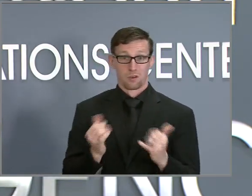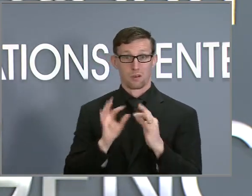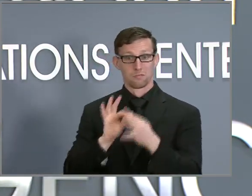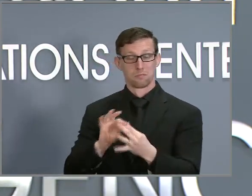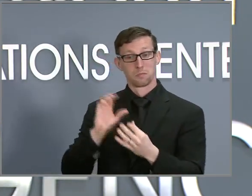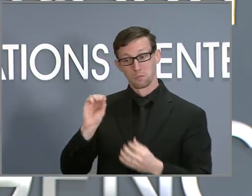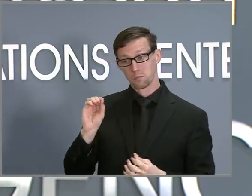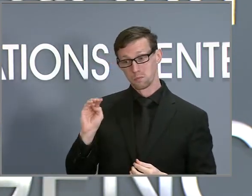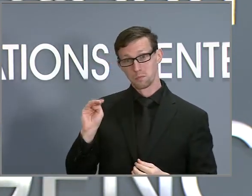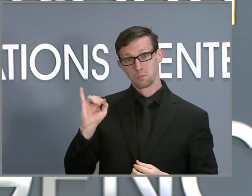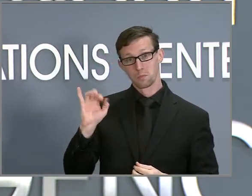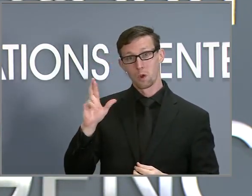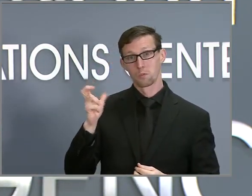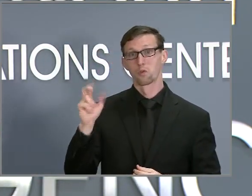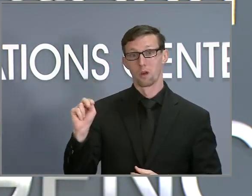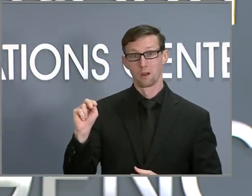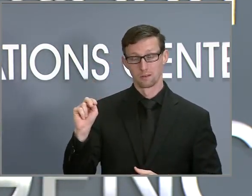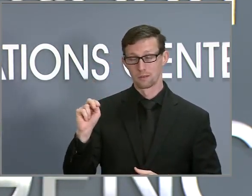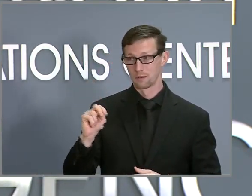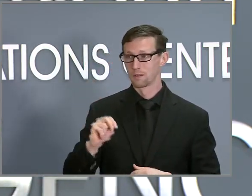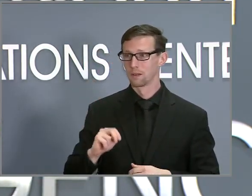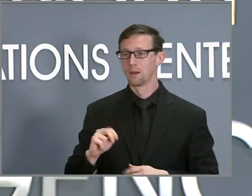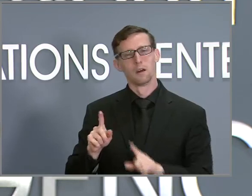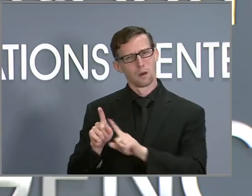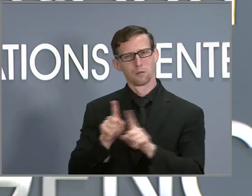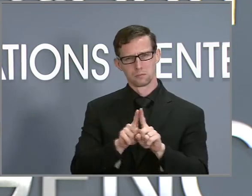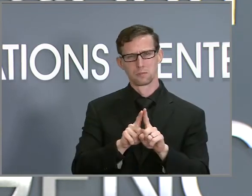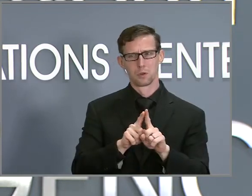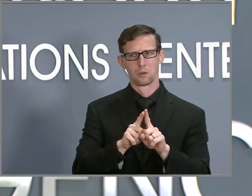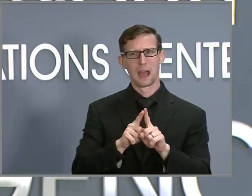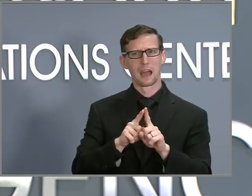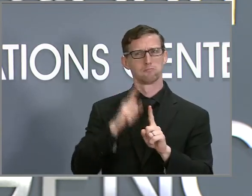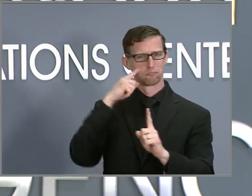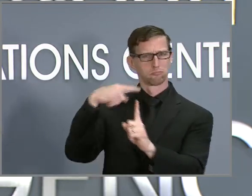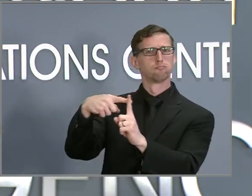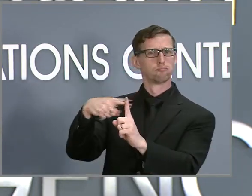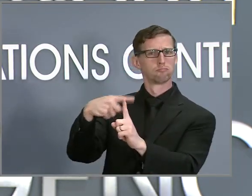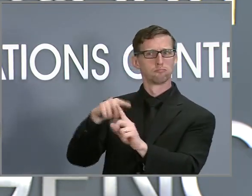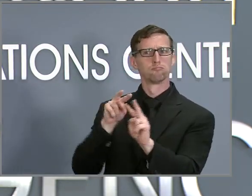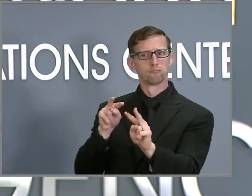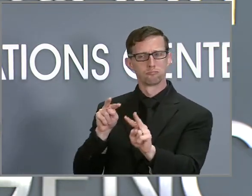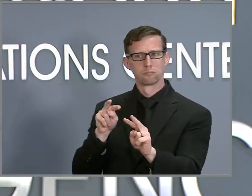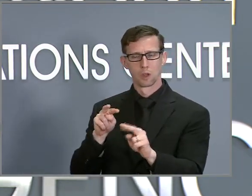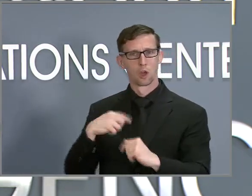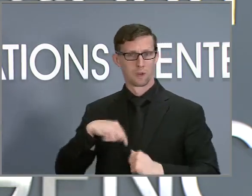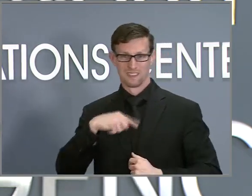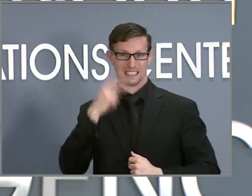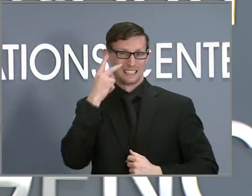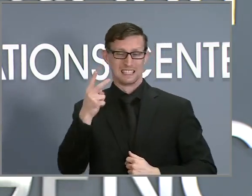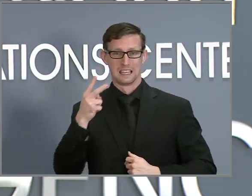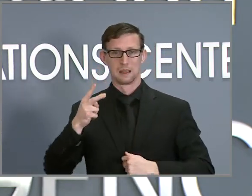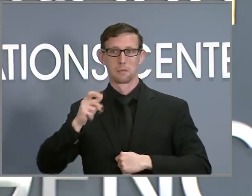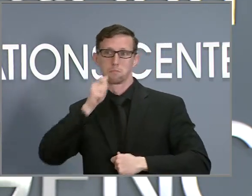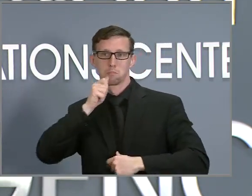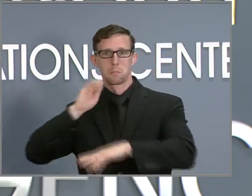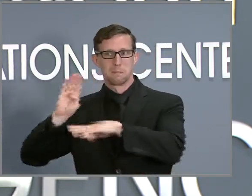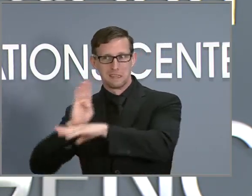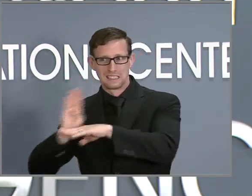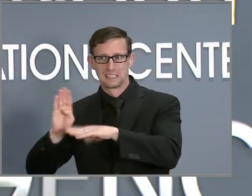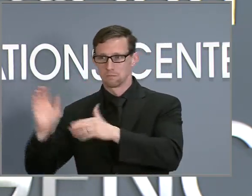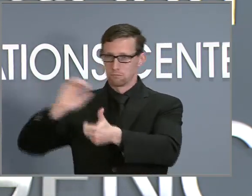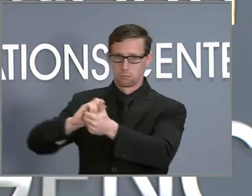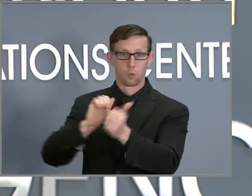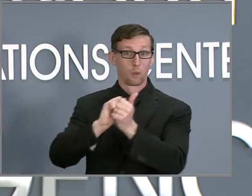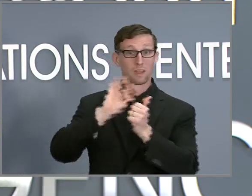surge. And so, but I'm also really hopeful, you know, we've seen the private sector in partnership with the federal government